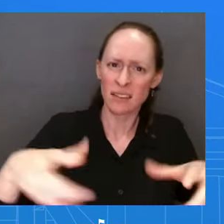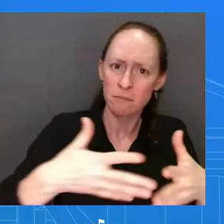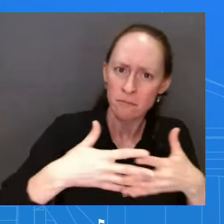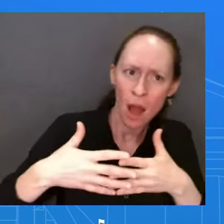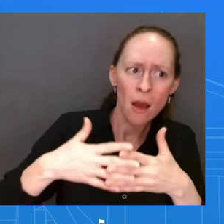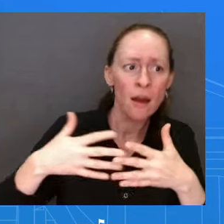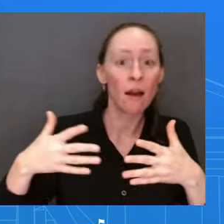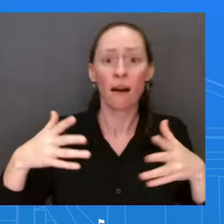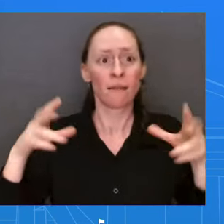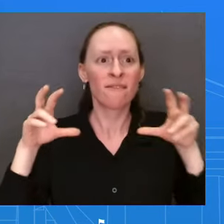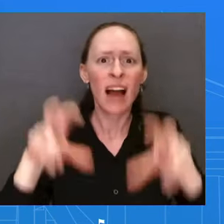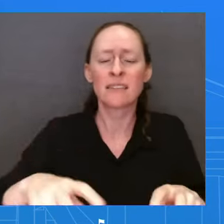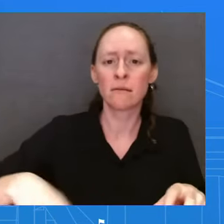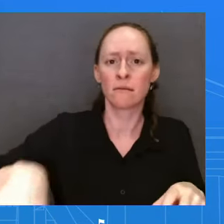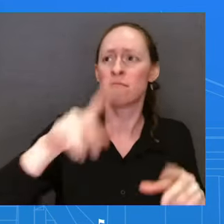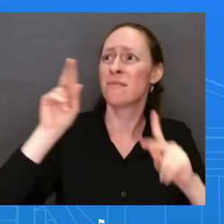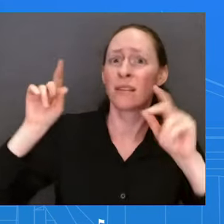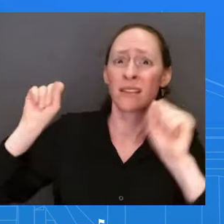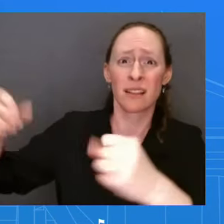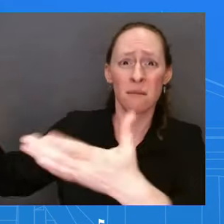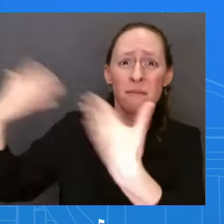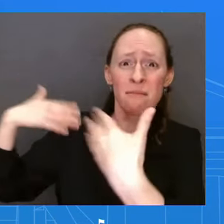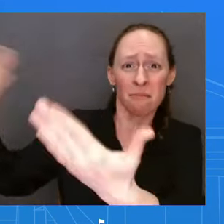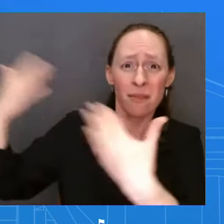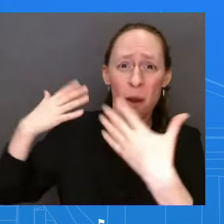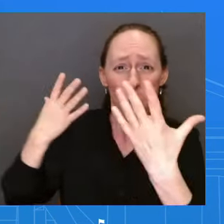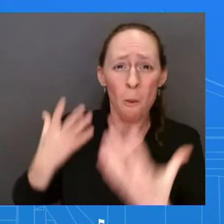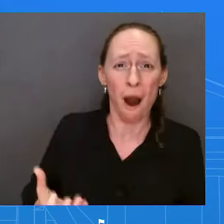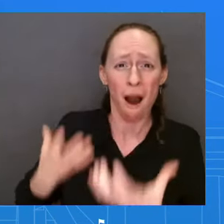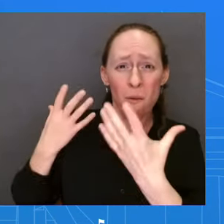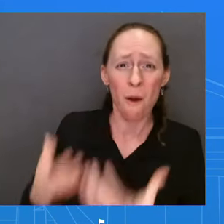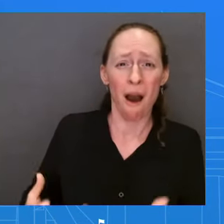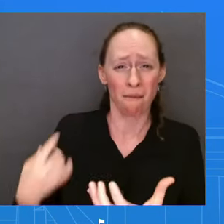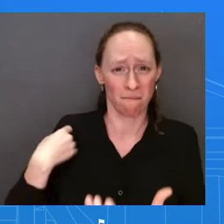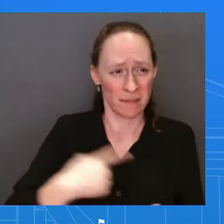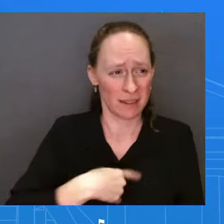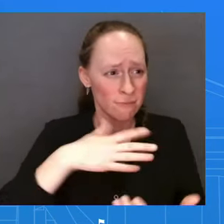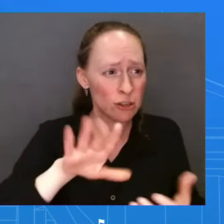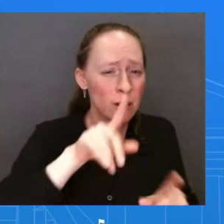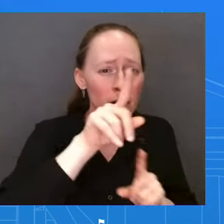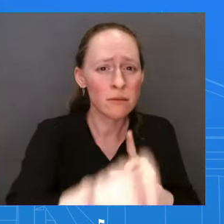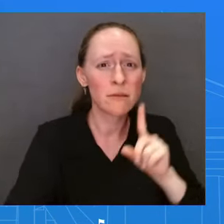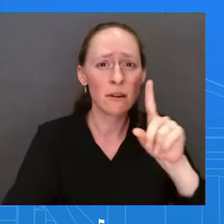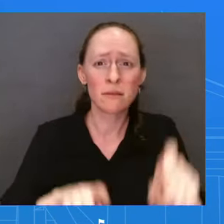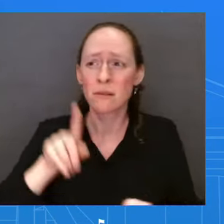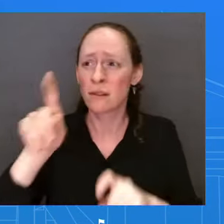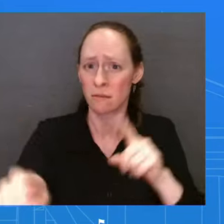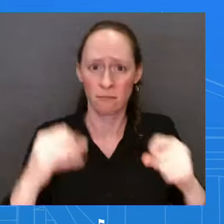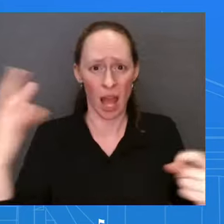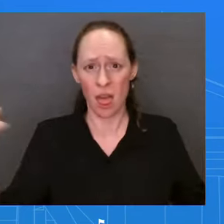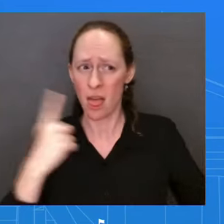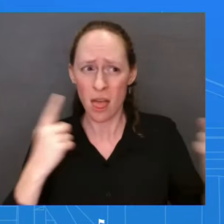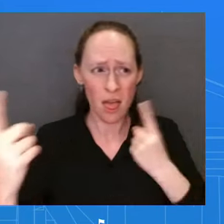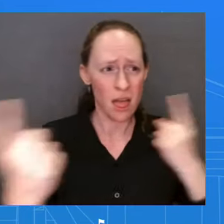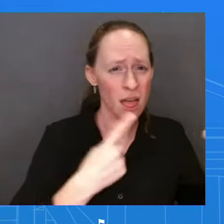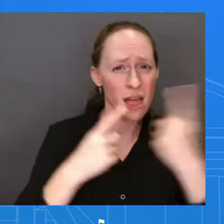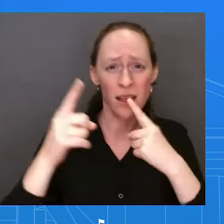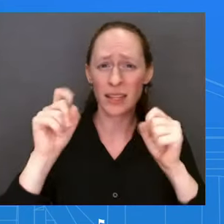talk to people about it, they support Bidenomics. And so that's exactly what the President is going to be doing in Chicago tomorrow. And that's exactly why we're